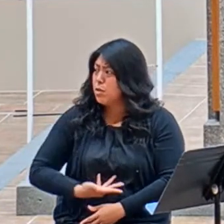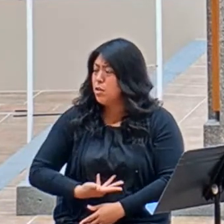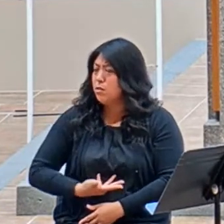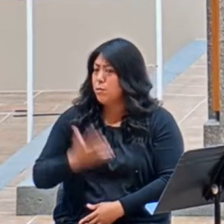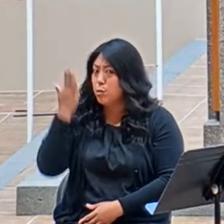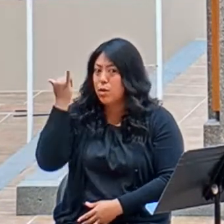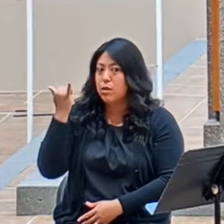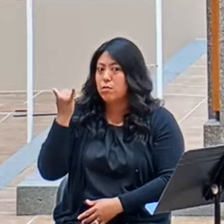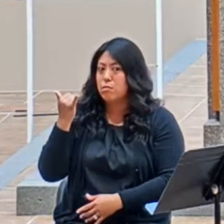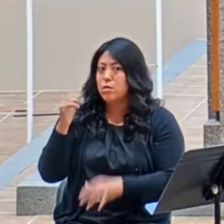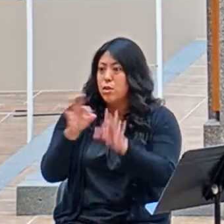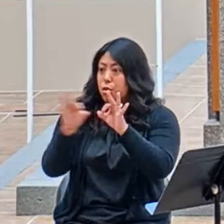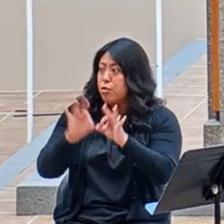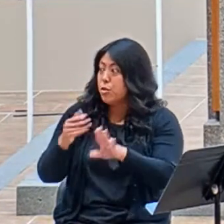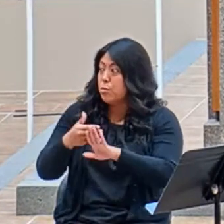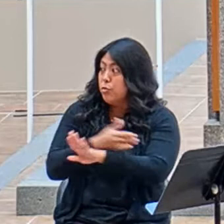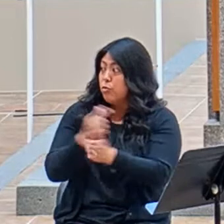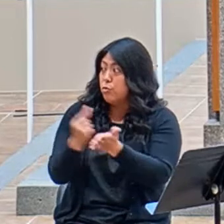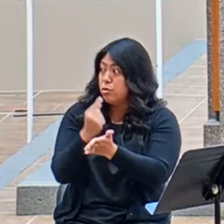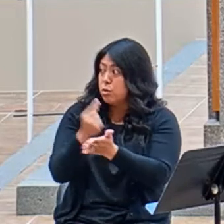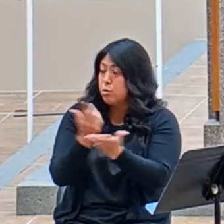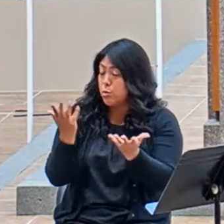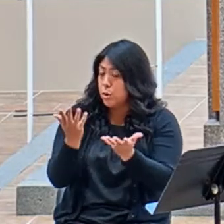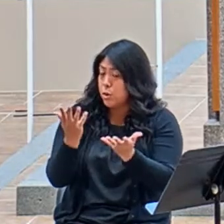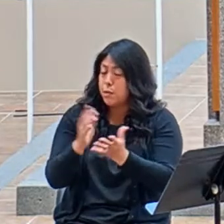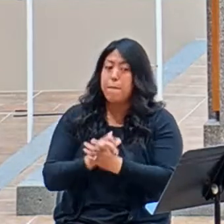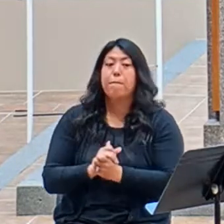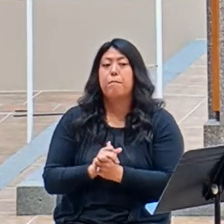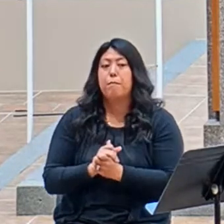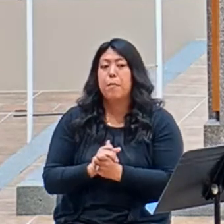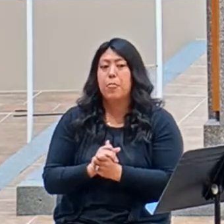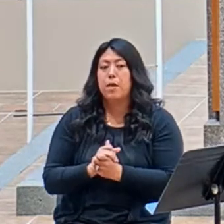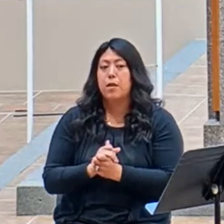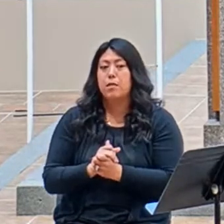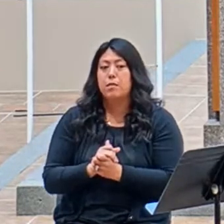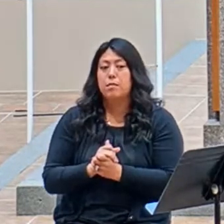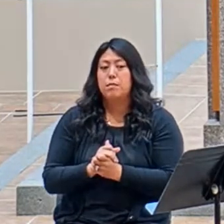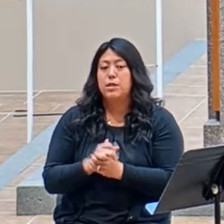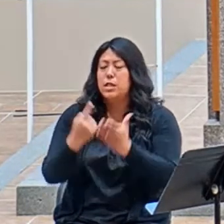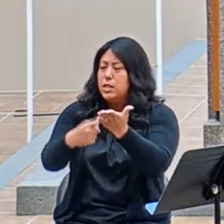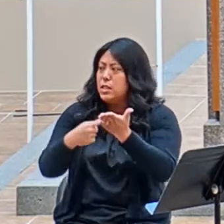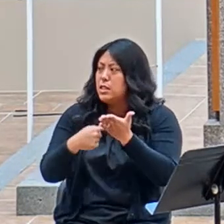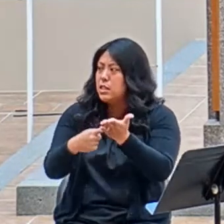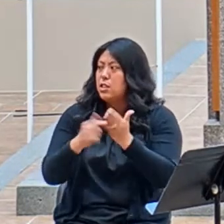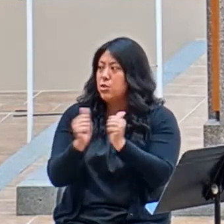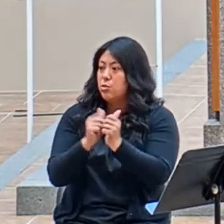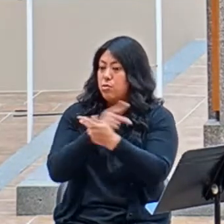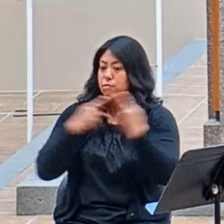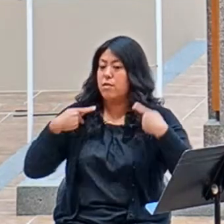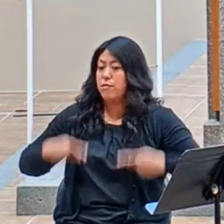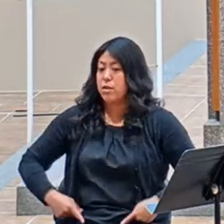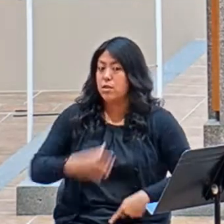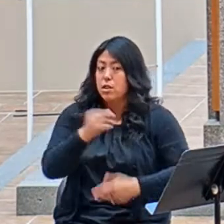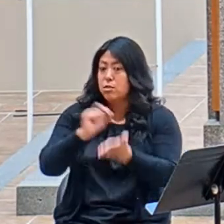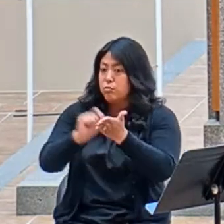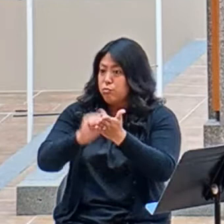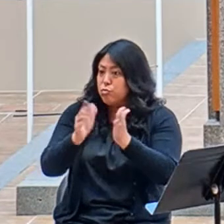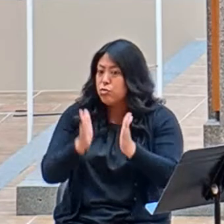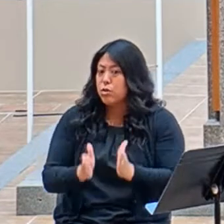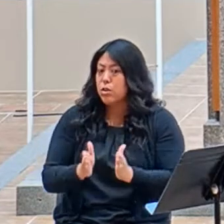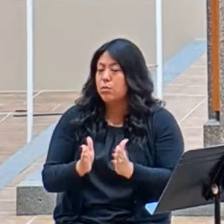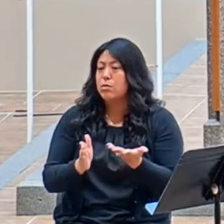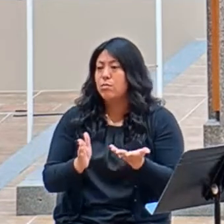verses before this gospel, he's in a little bit of a heated, I would guess, discussion with the Pharisees and scribes, focusing,